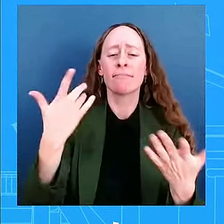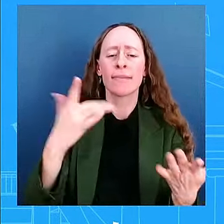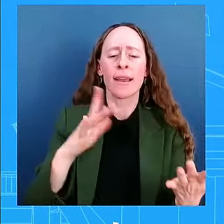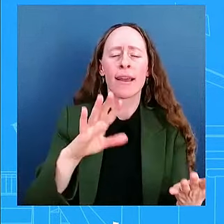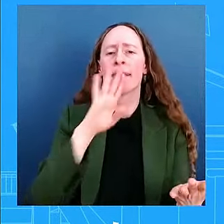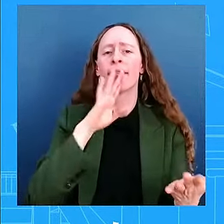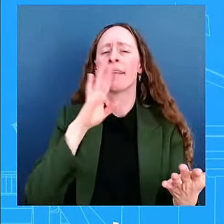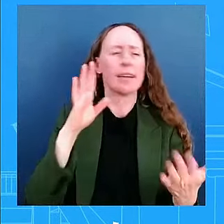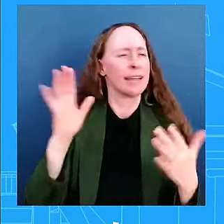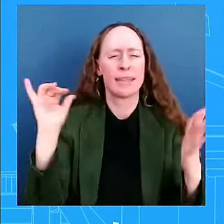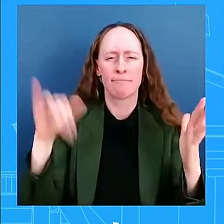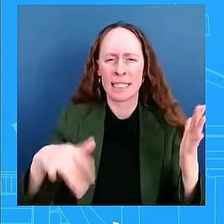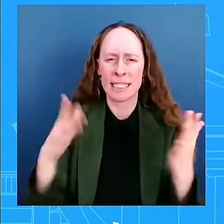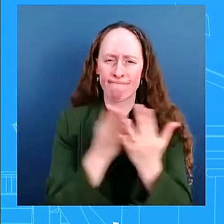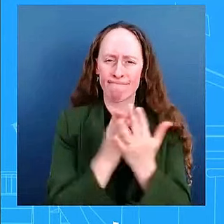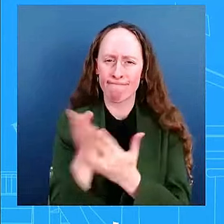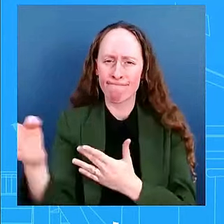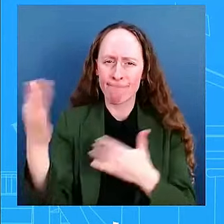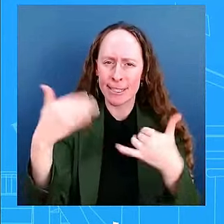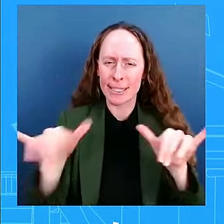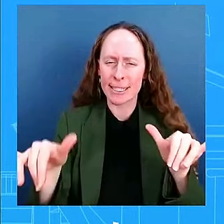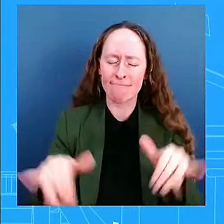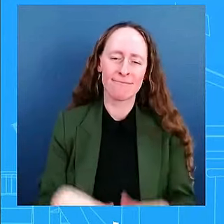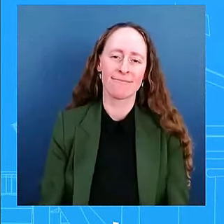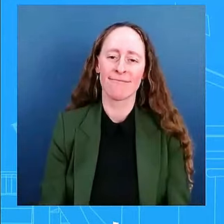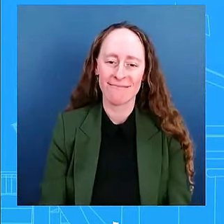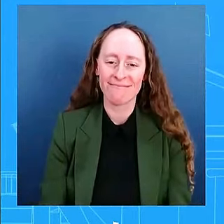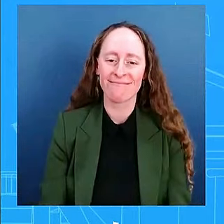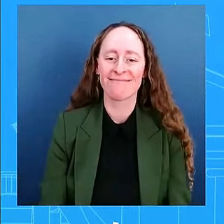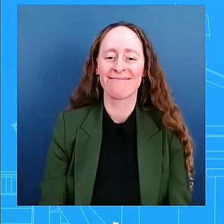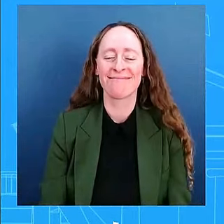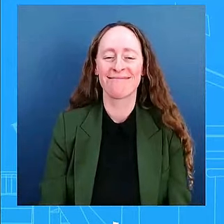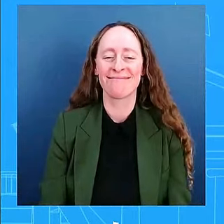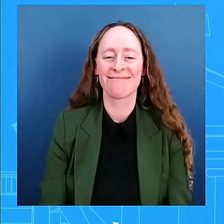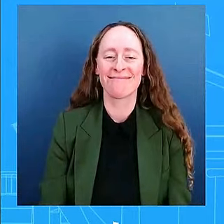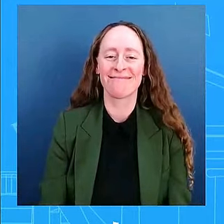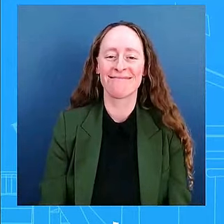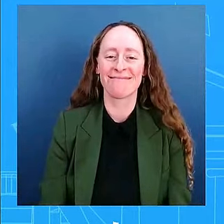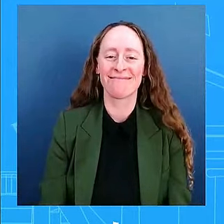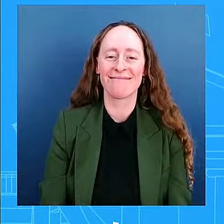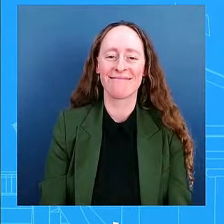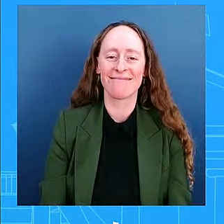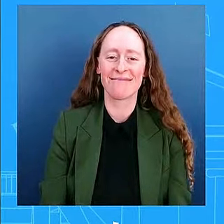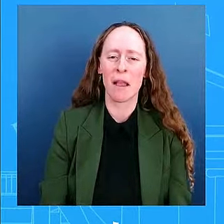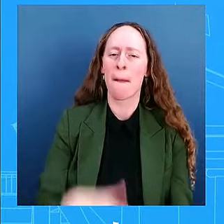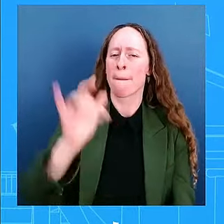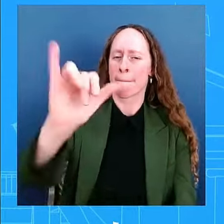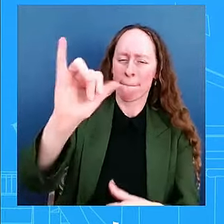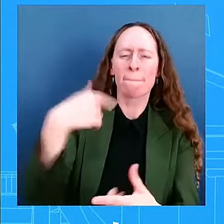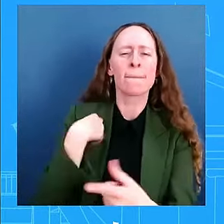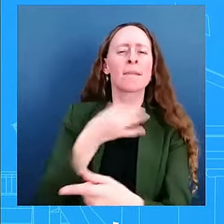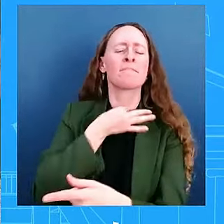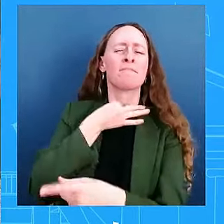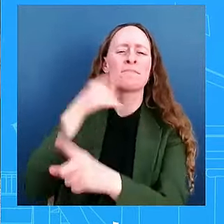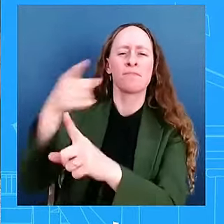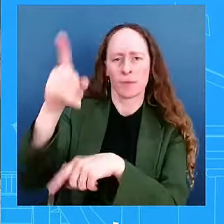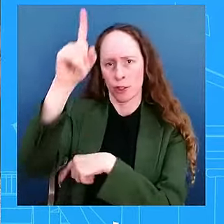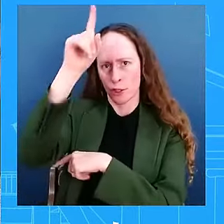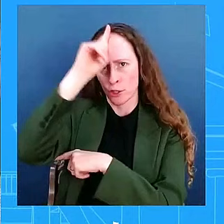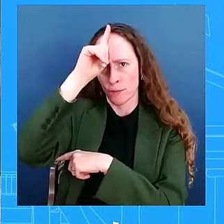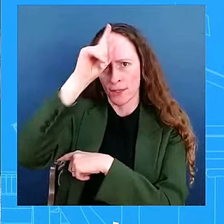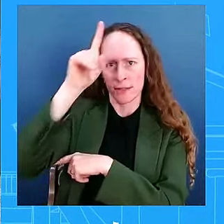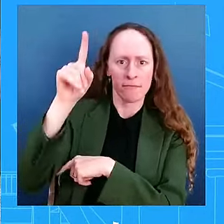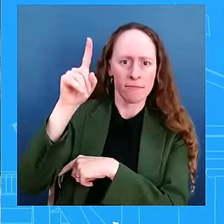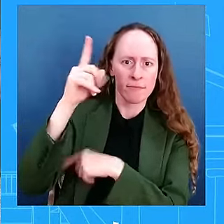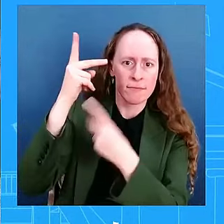Okay. Uh, is, uh, you were talking about, uh, the, just to go back to the Germany trip. Yeah. is there any update on the Ramstein Summit that was,